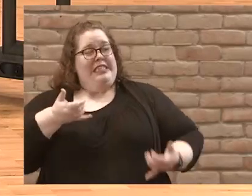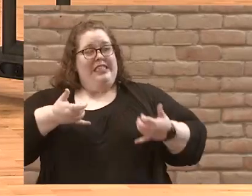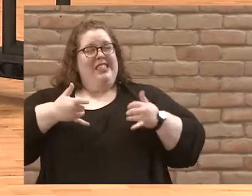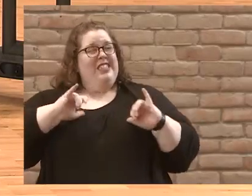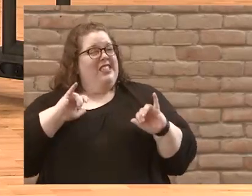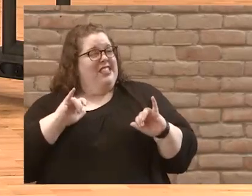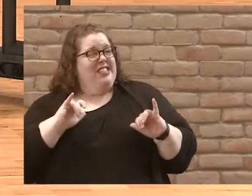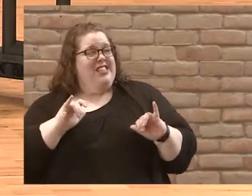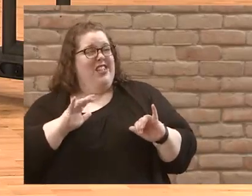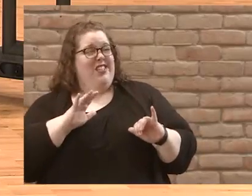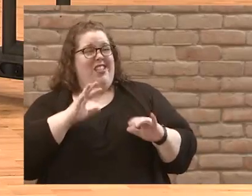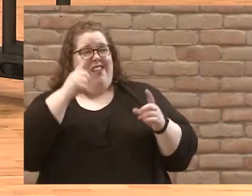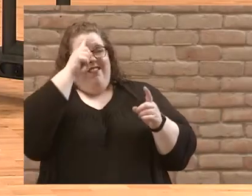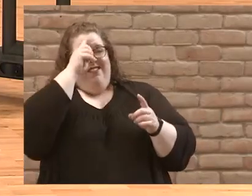have no faith?